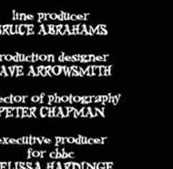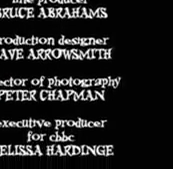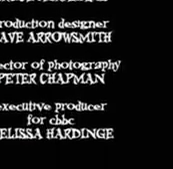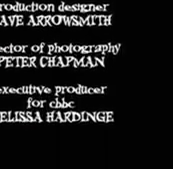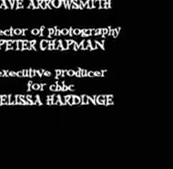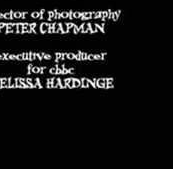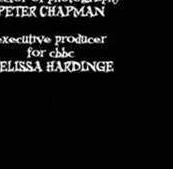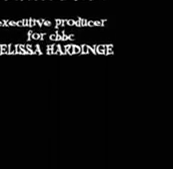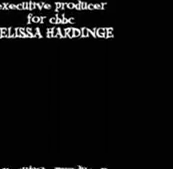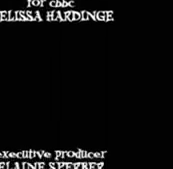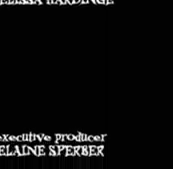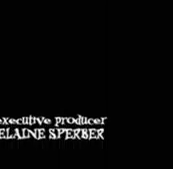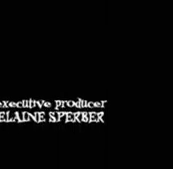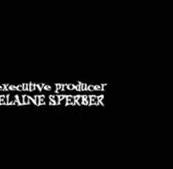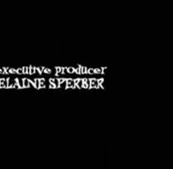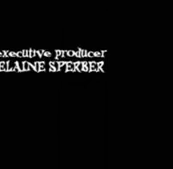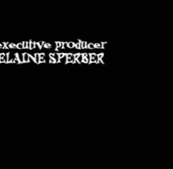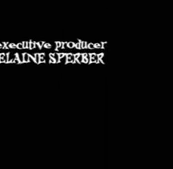will be